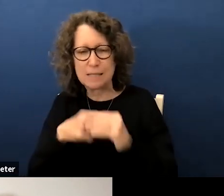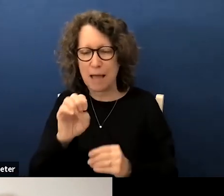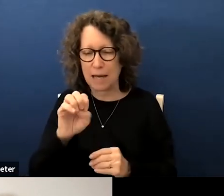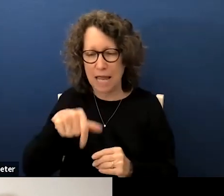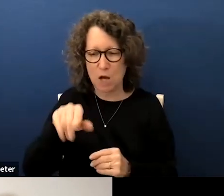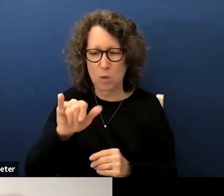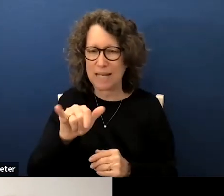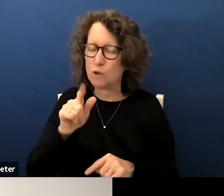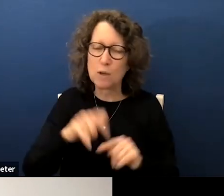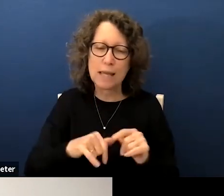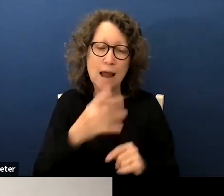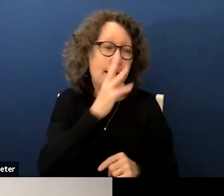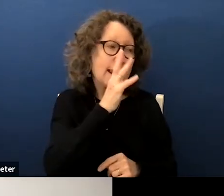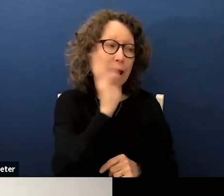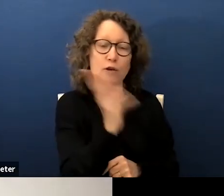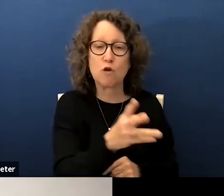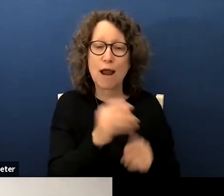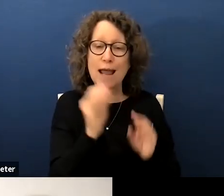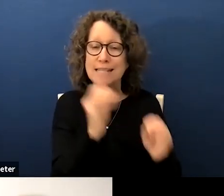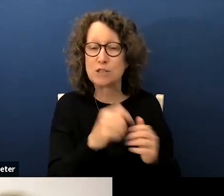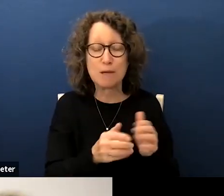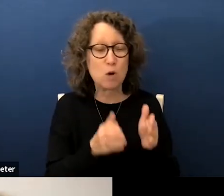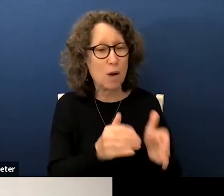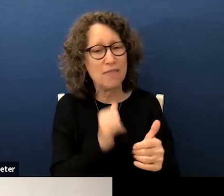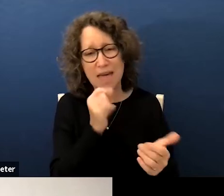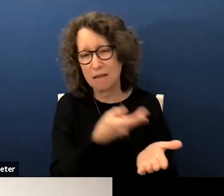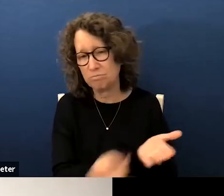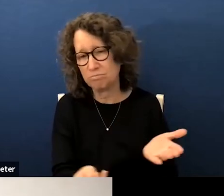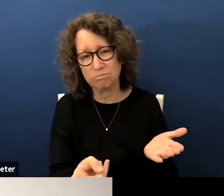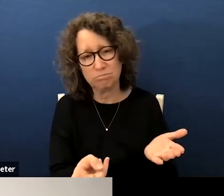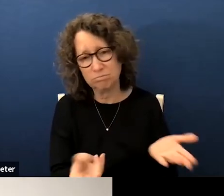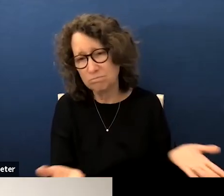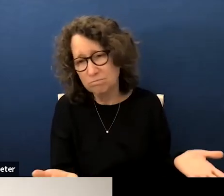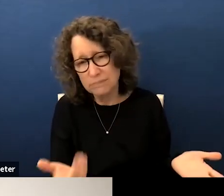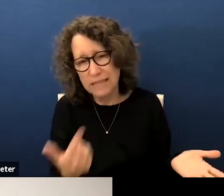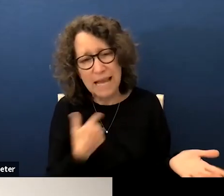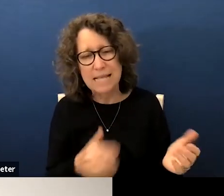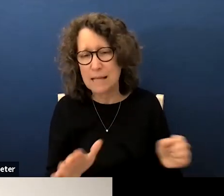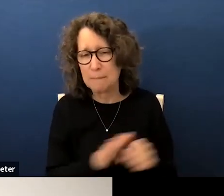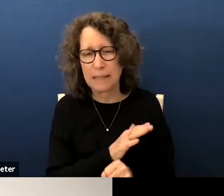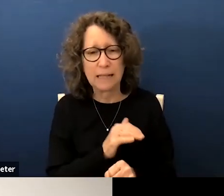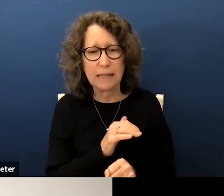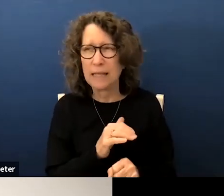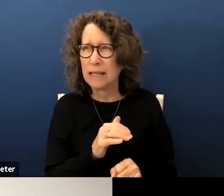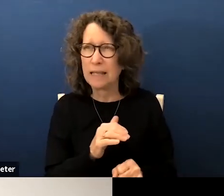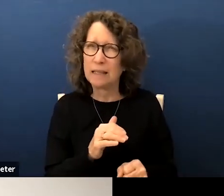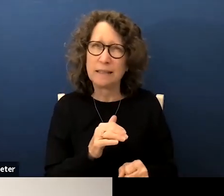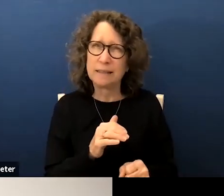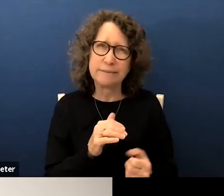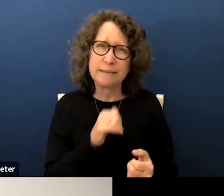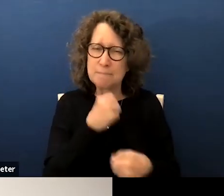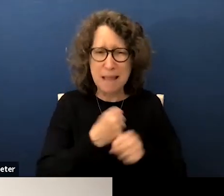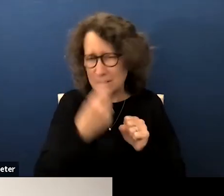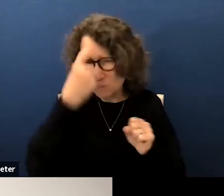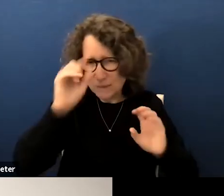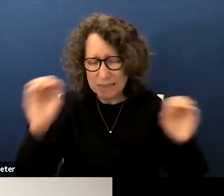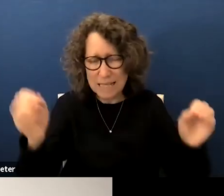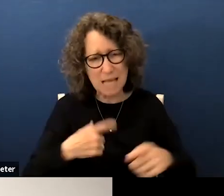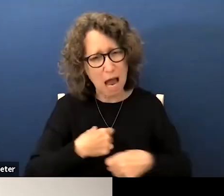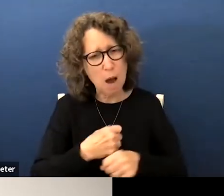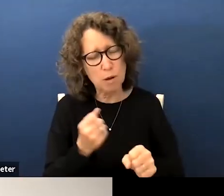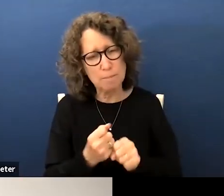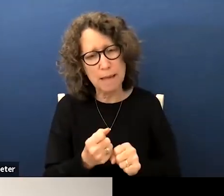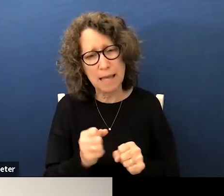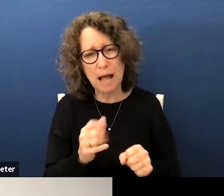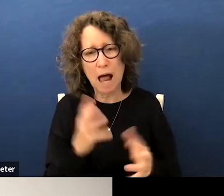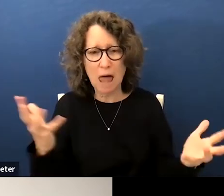you cannot turn your backs and teach them in a way that doesn't work for them it's completely unconscionable and i'm going to make a